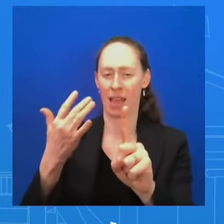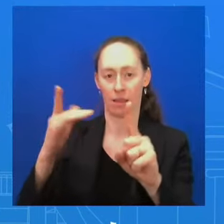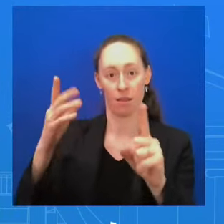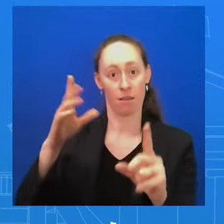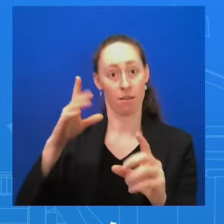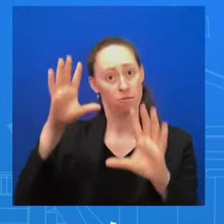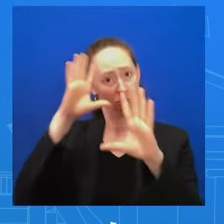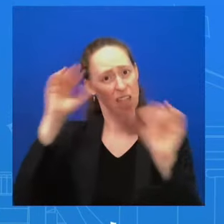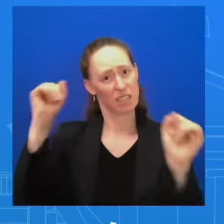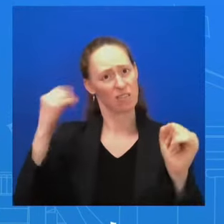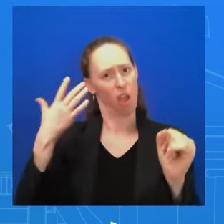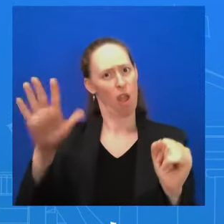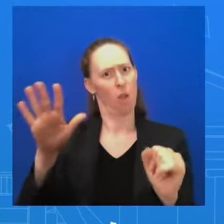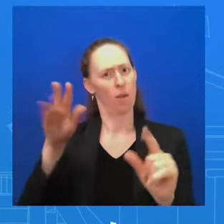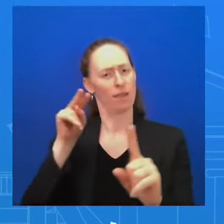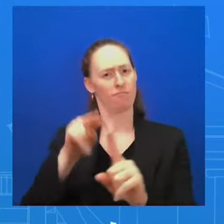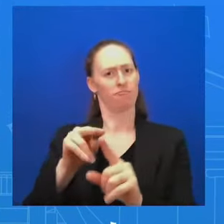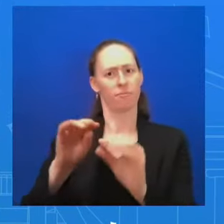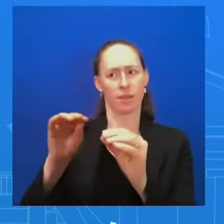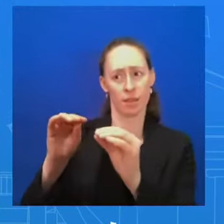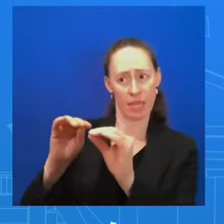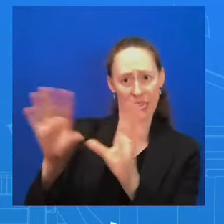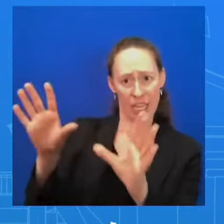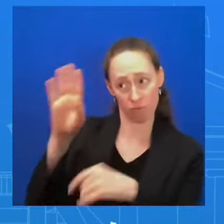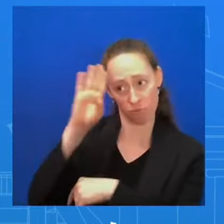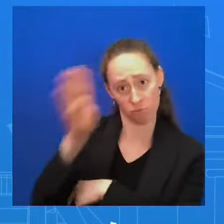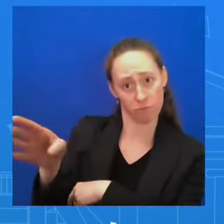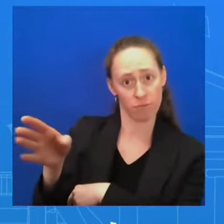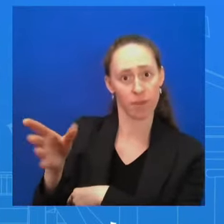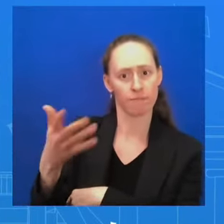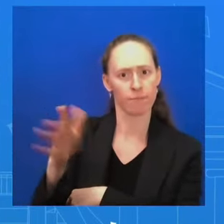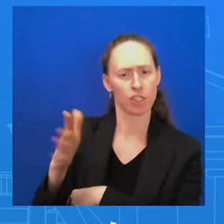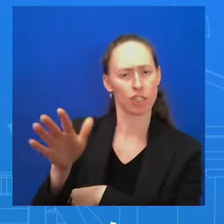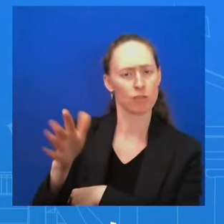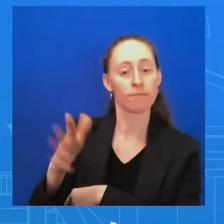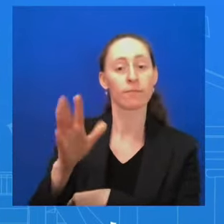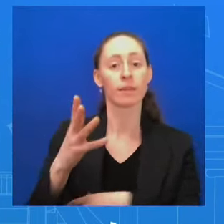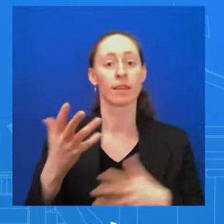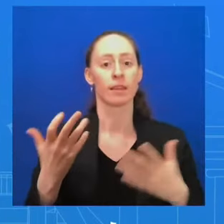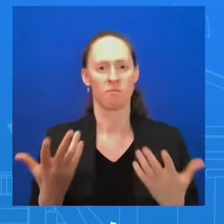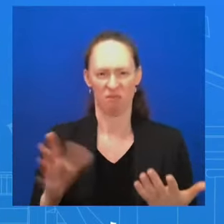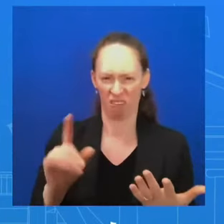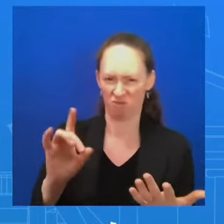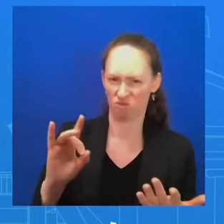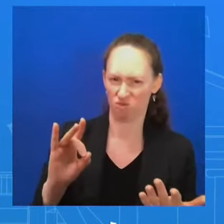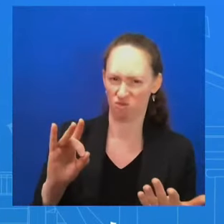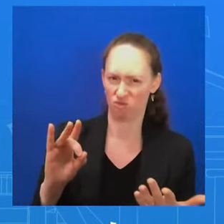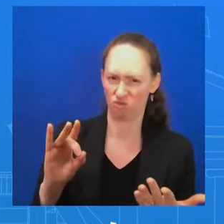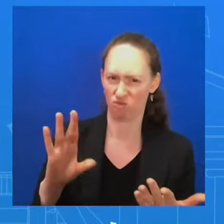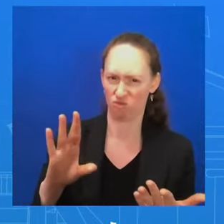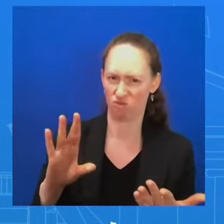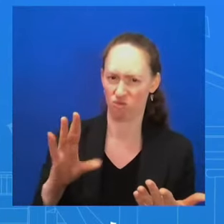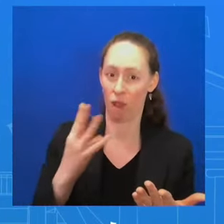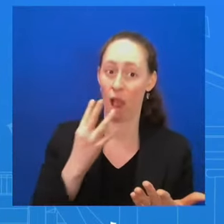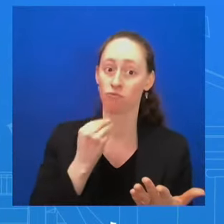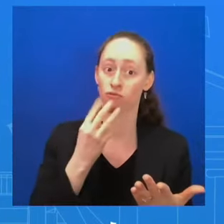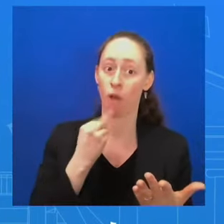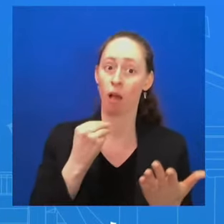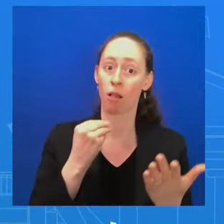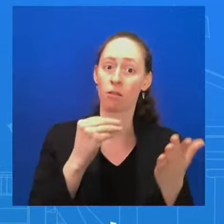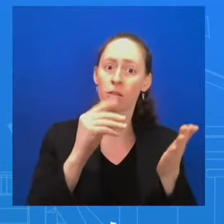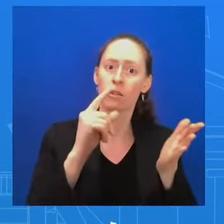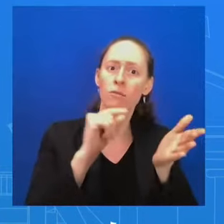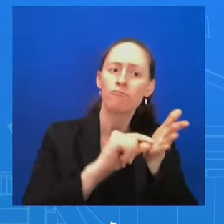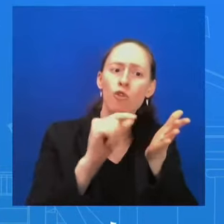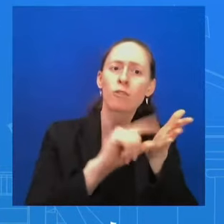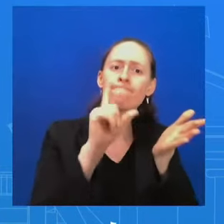I want to ask you about a very disturbing investigative report by an Israeli journalist who said that is the White House aware of an